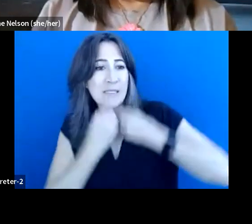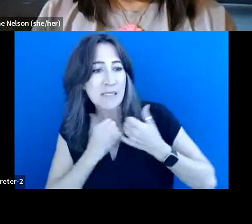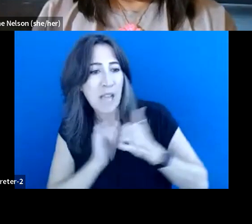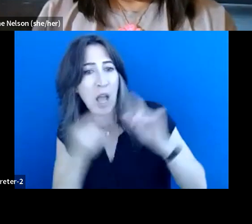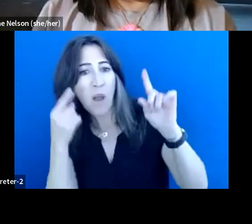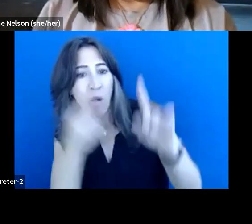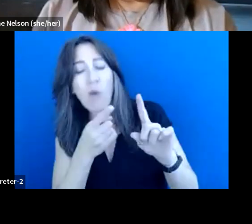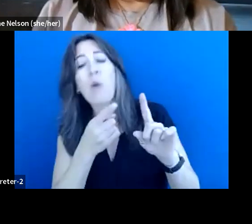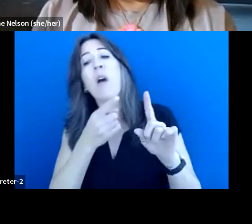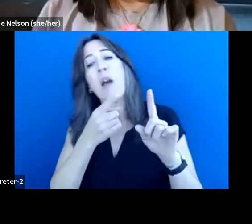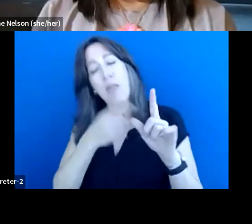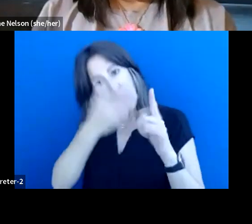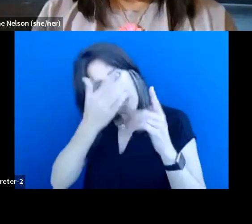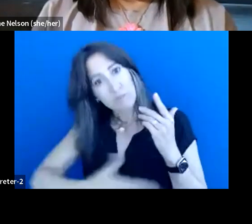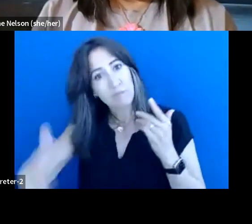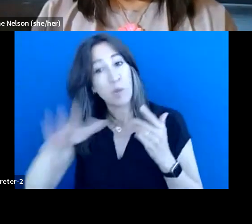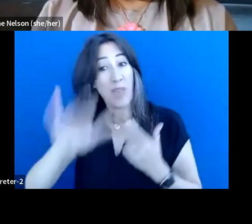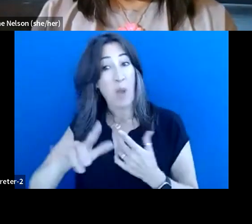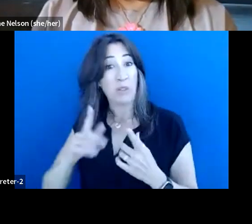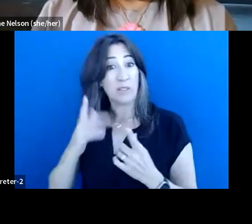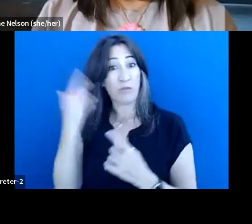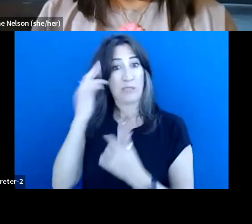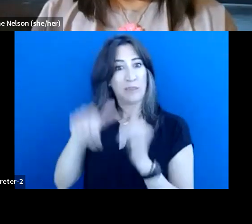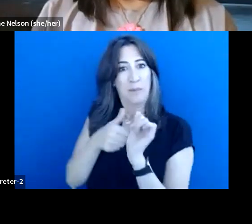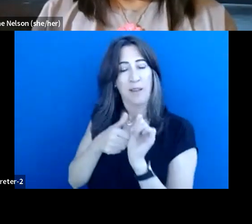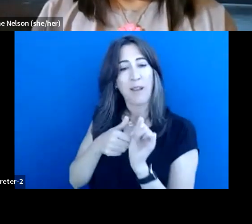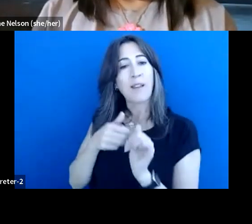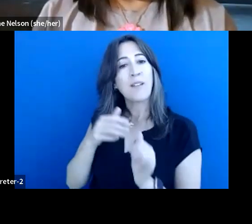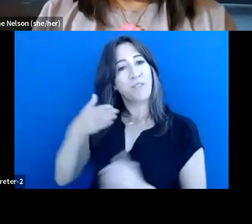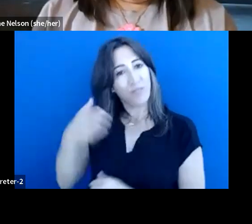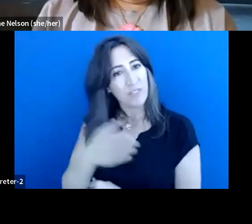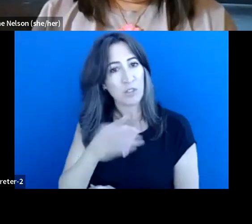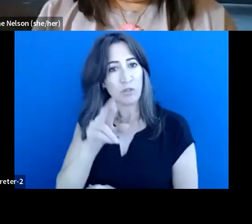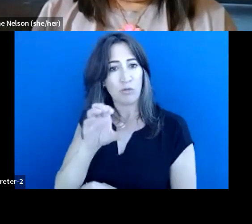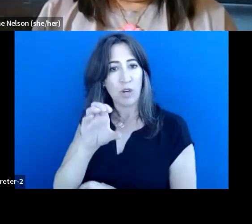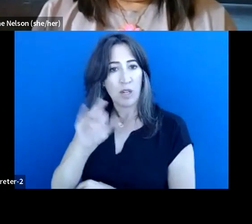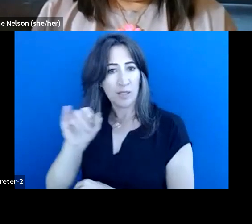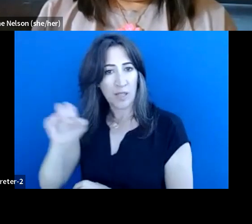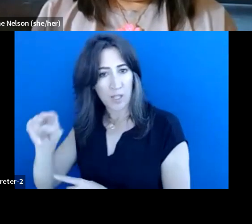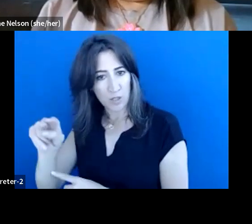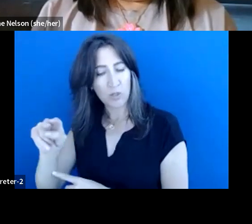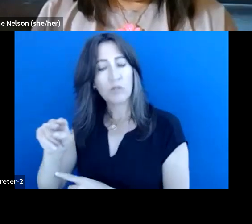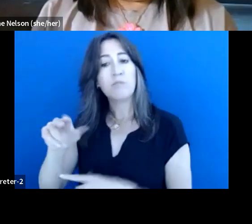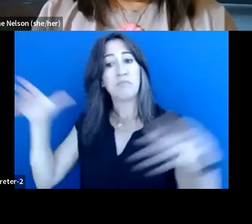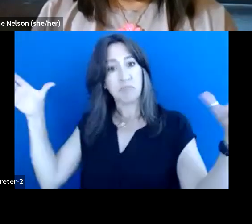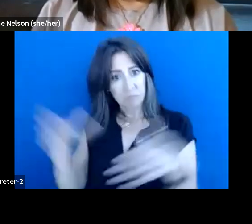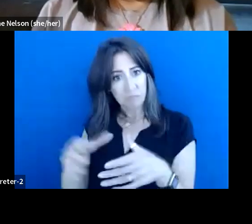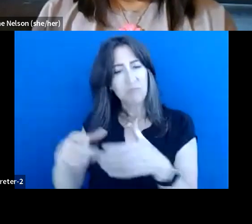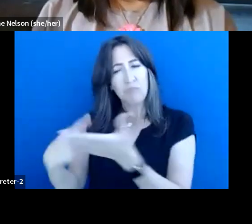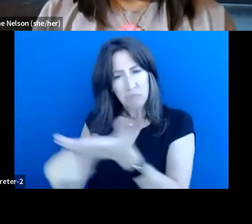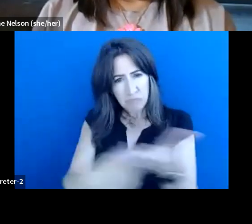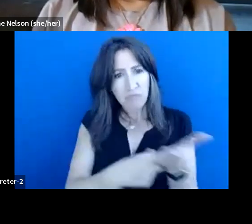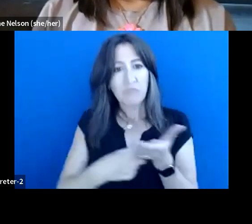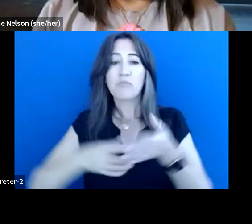of the fish reconciliation. Um, they got together, they came together and they discussed it. And I think they came up with a pretty